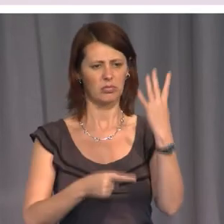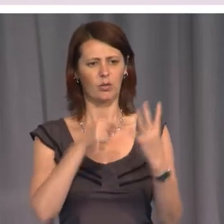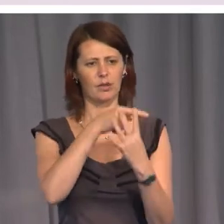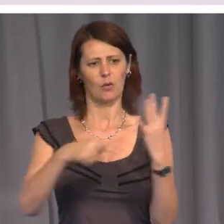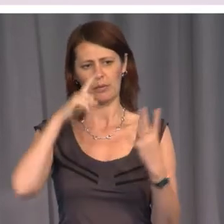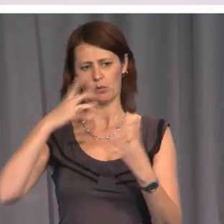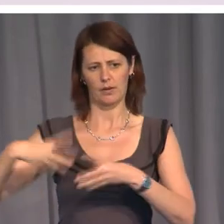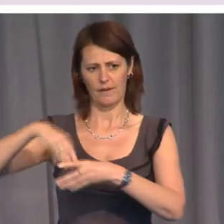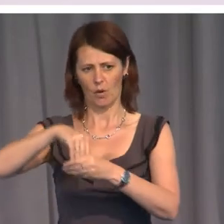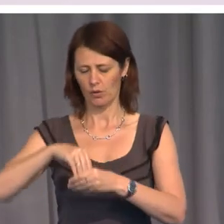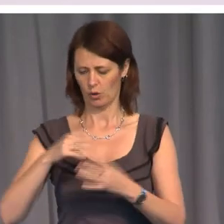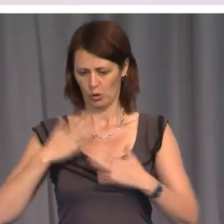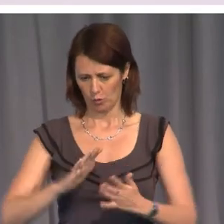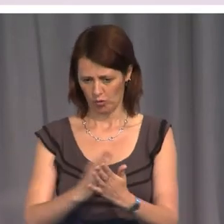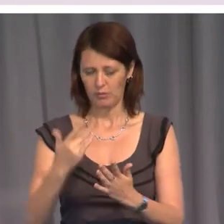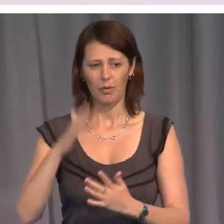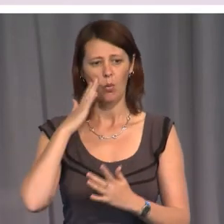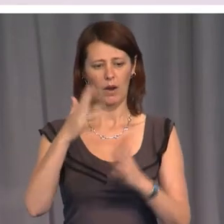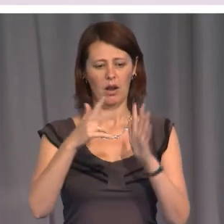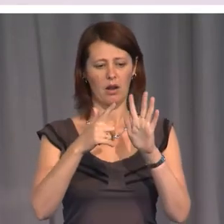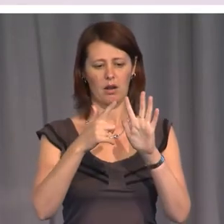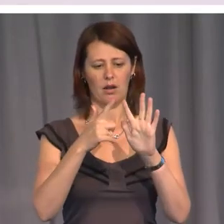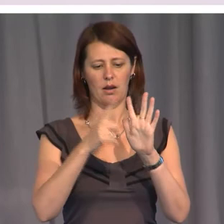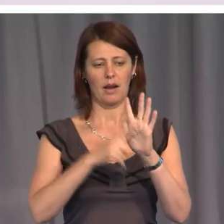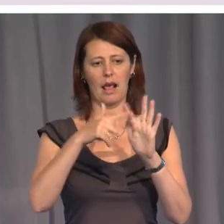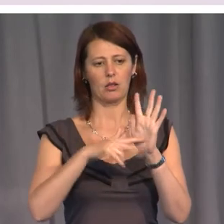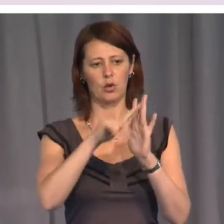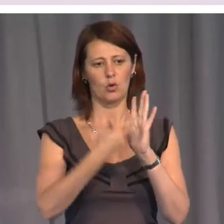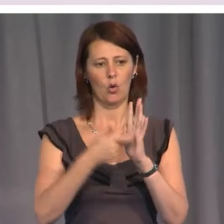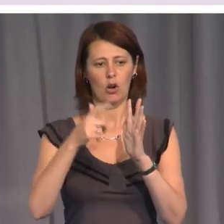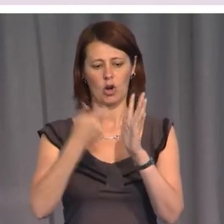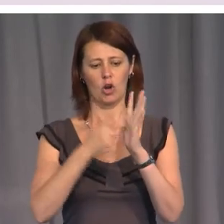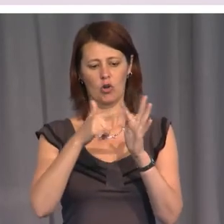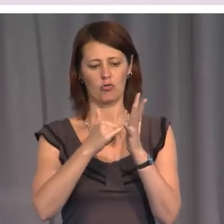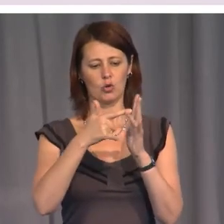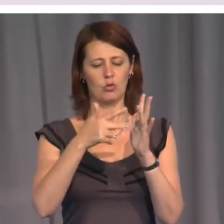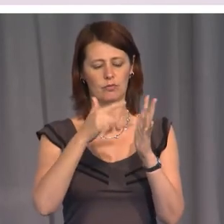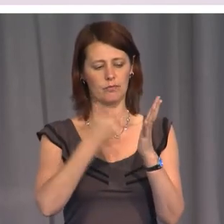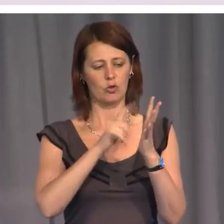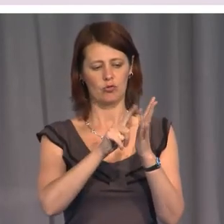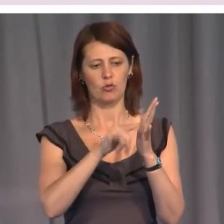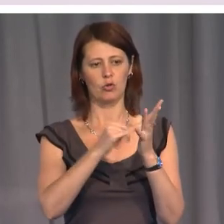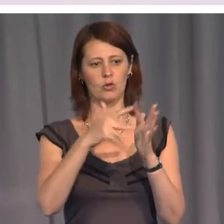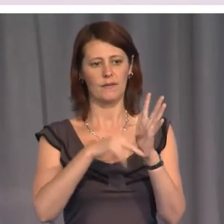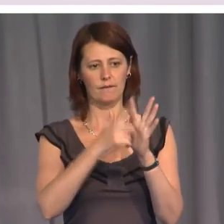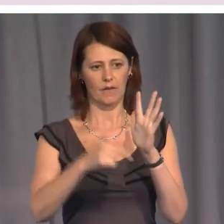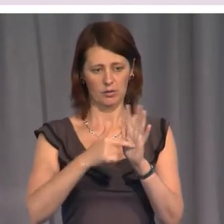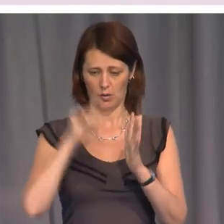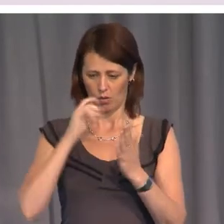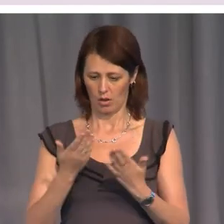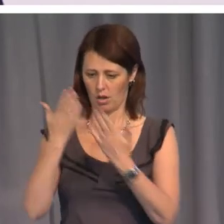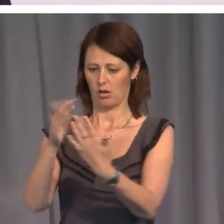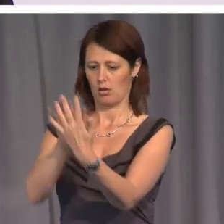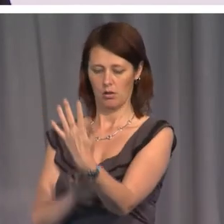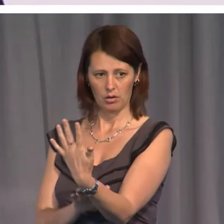and others. When Eleanor Roosevelt handed this Magna Carta to mankind to the doc